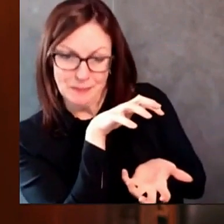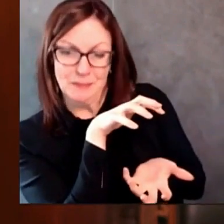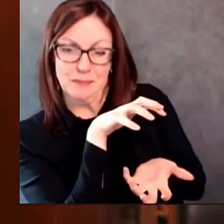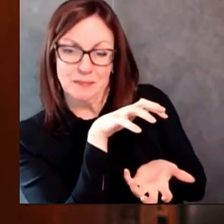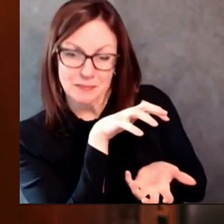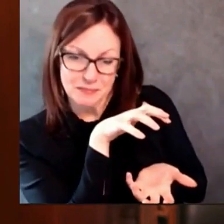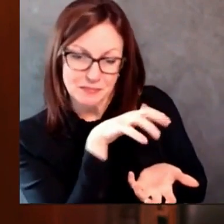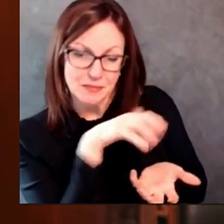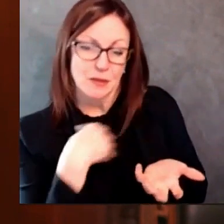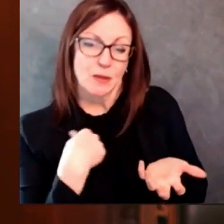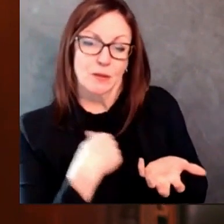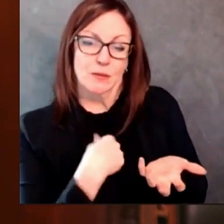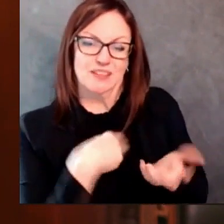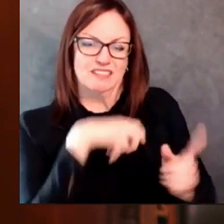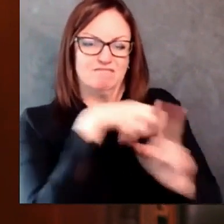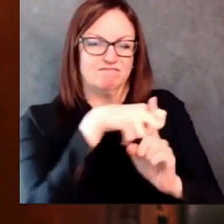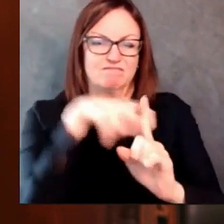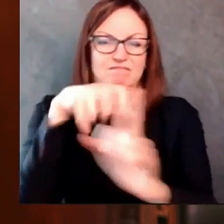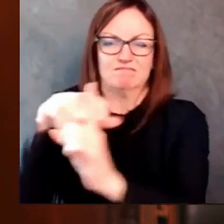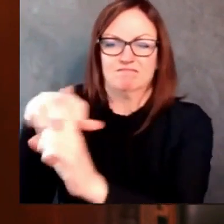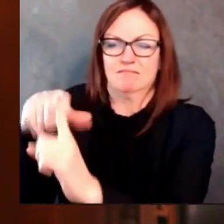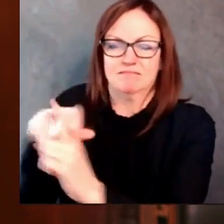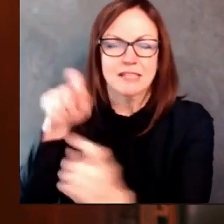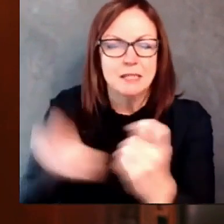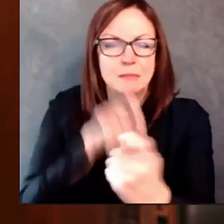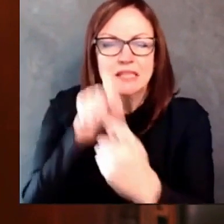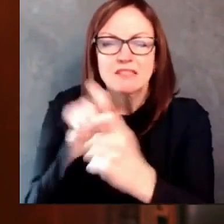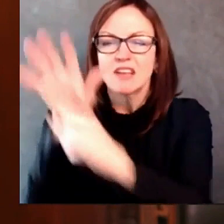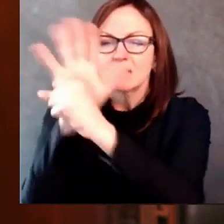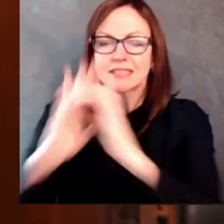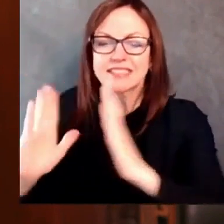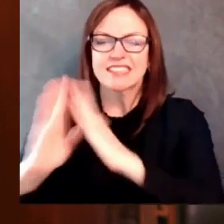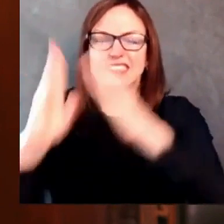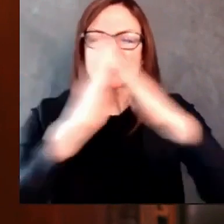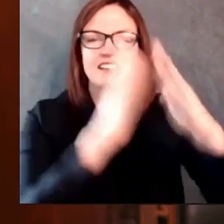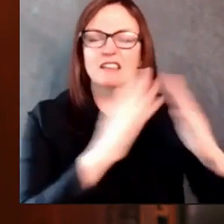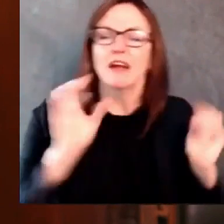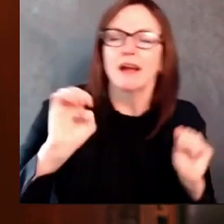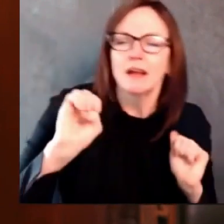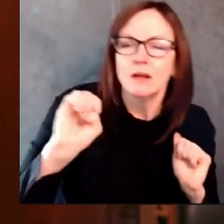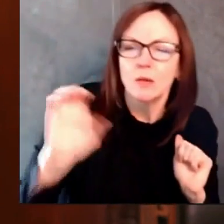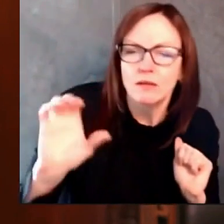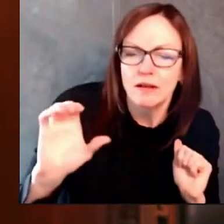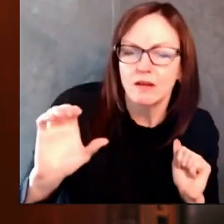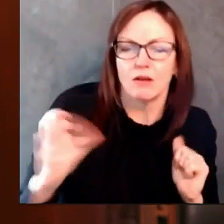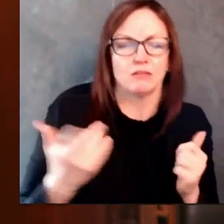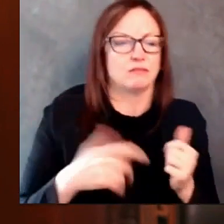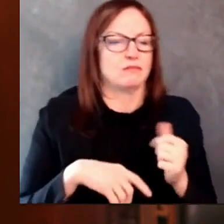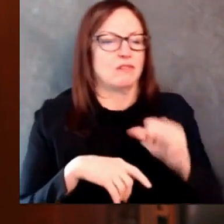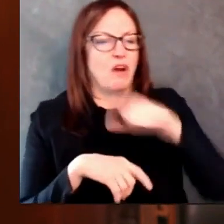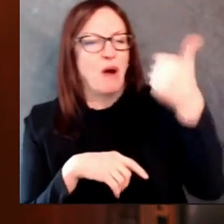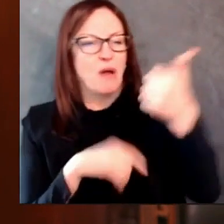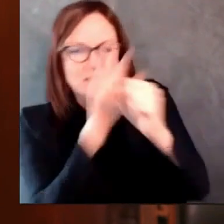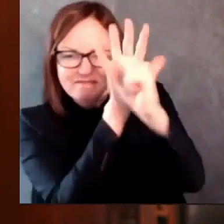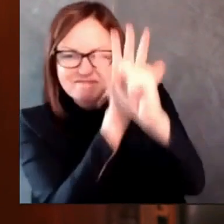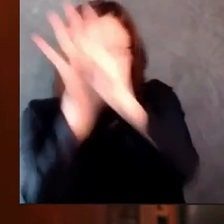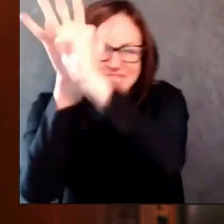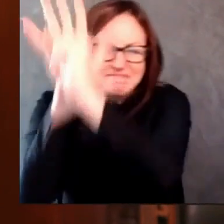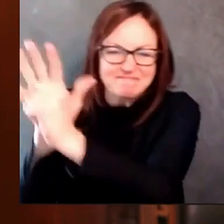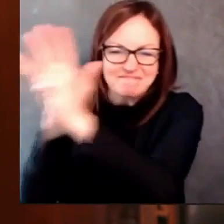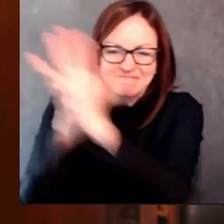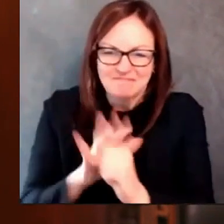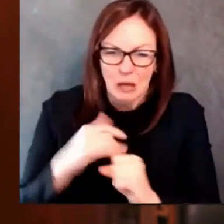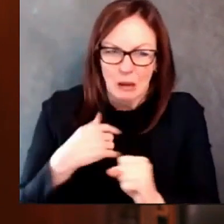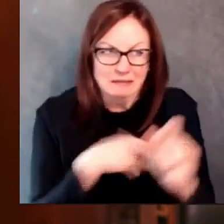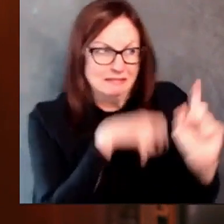Volunteer Registry, but the need for more staff to meet patient demand remains a challenge, and this additional support